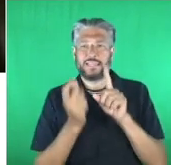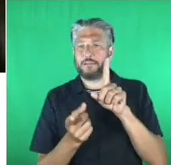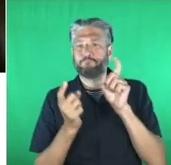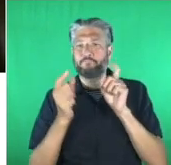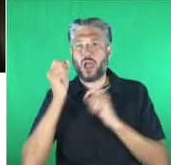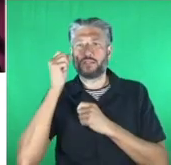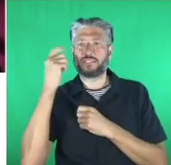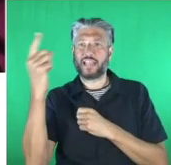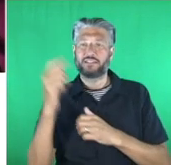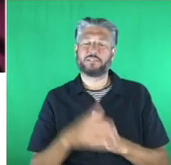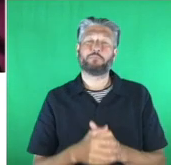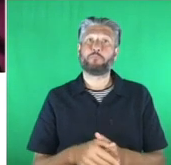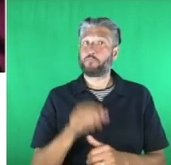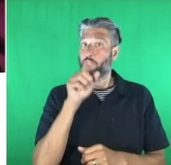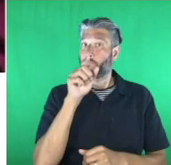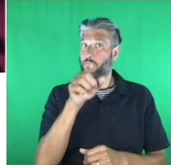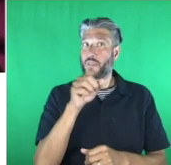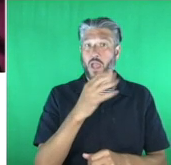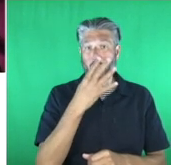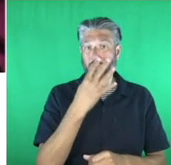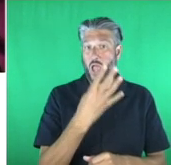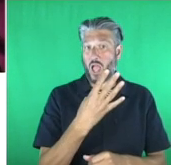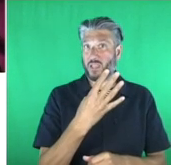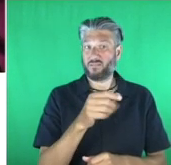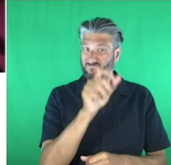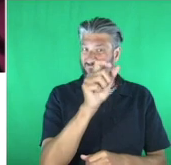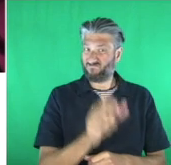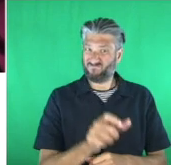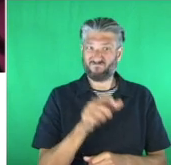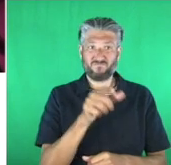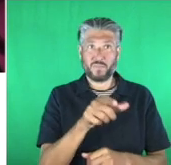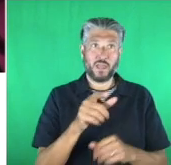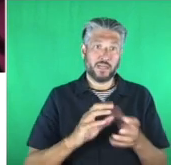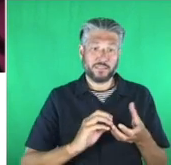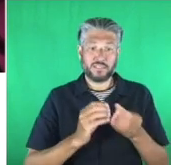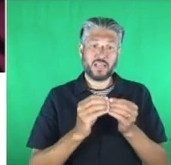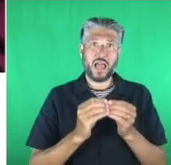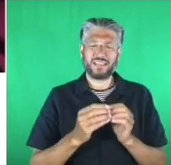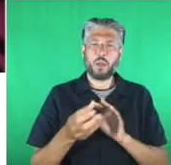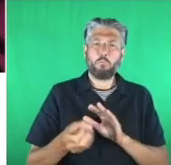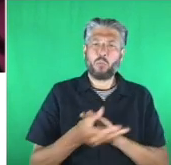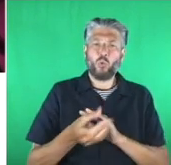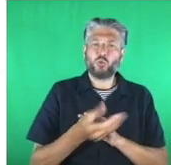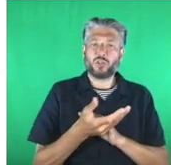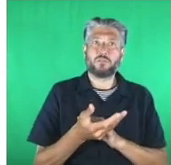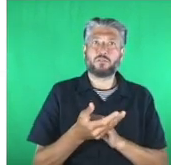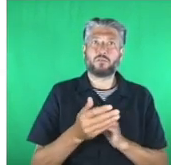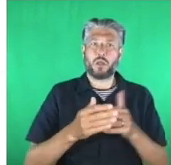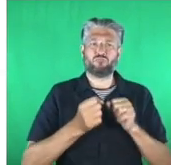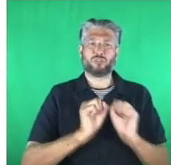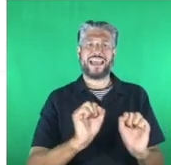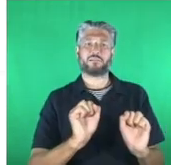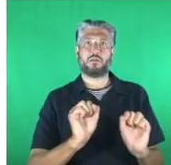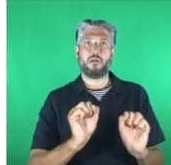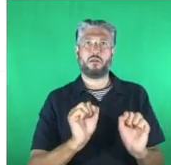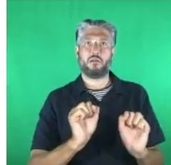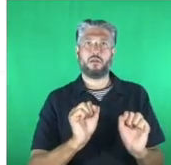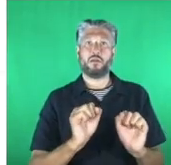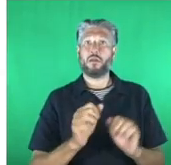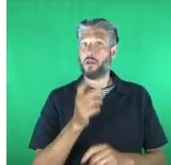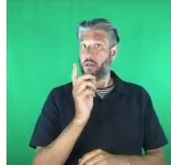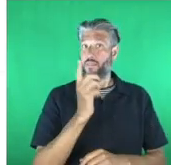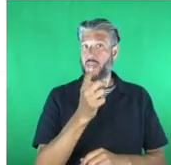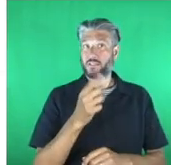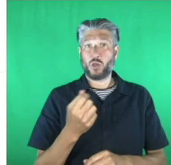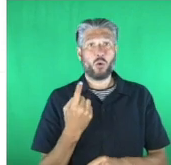was inspired to design the pollution protector after studying a book called one plastic bag it's a device that we use a